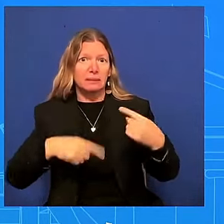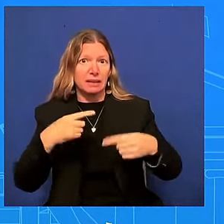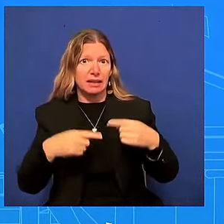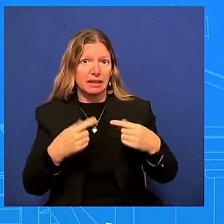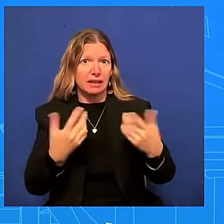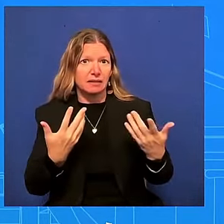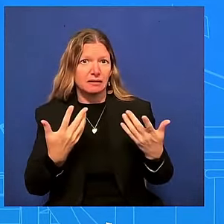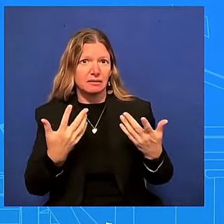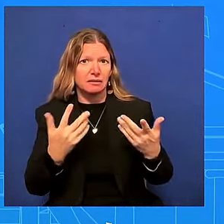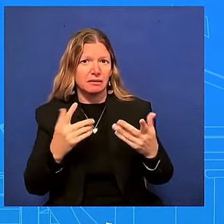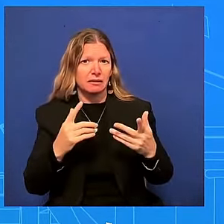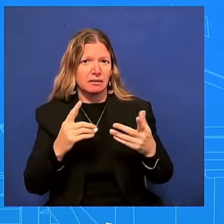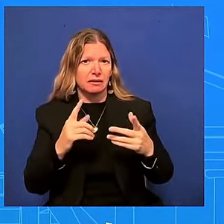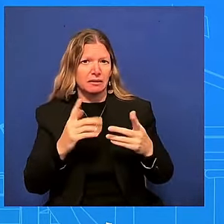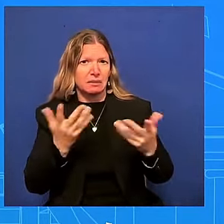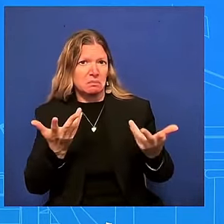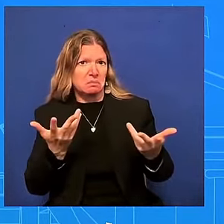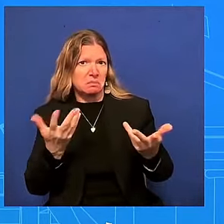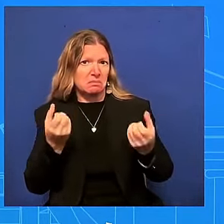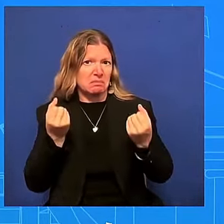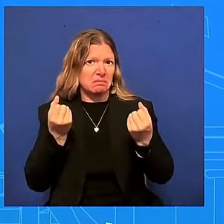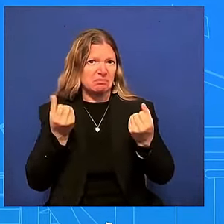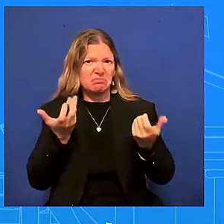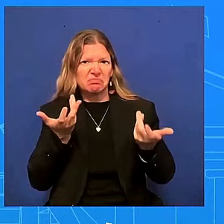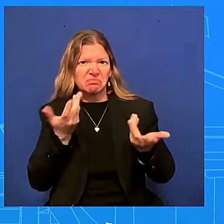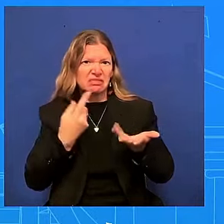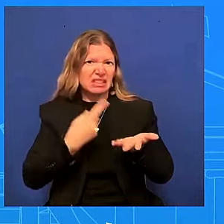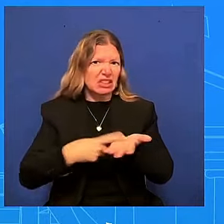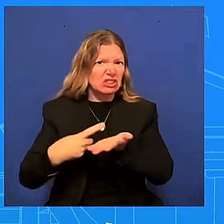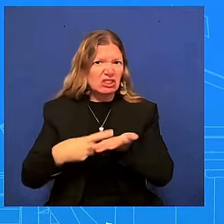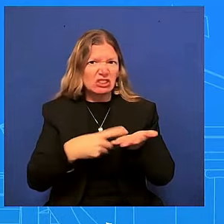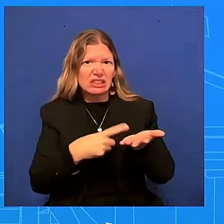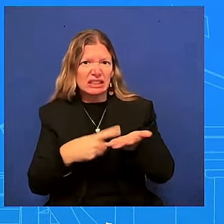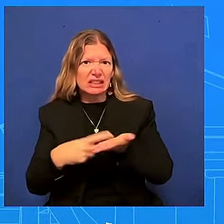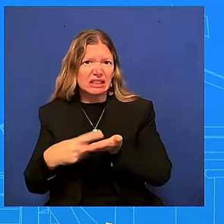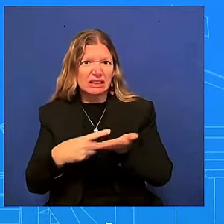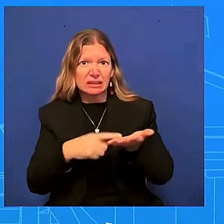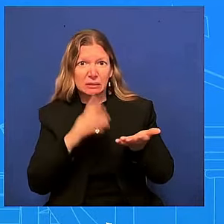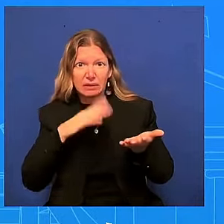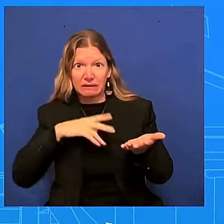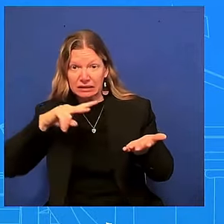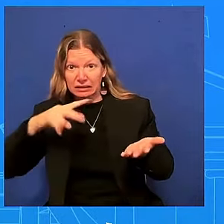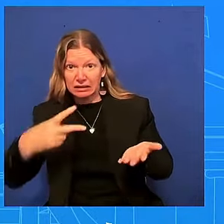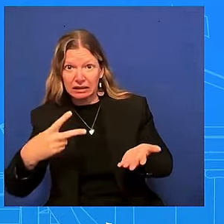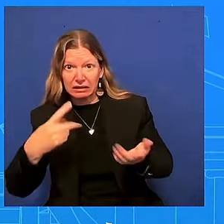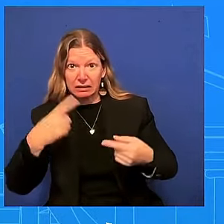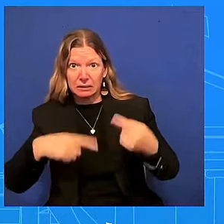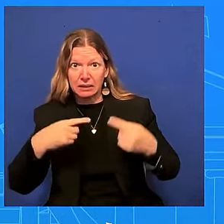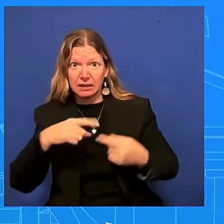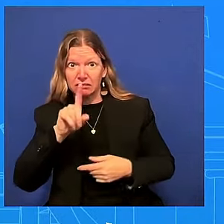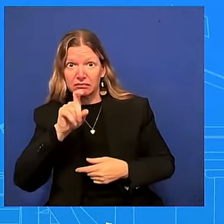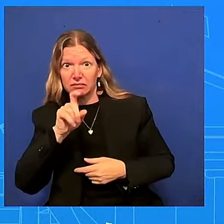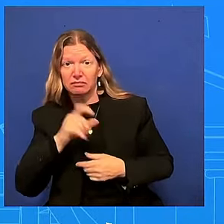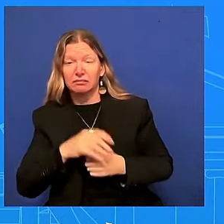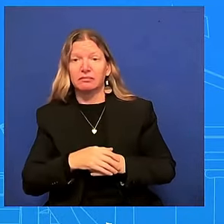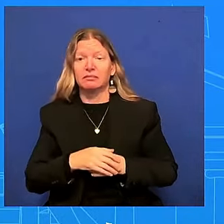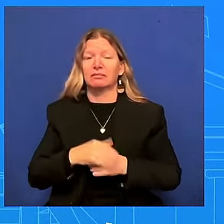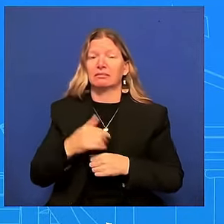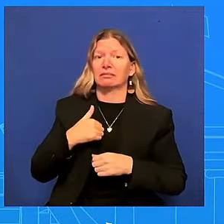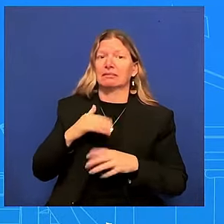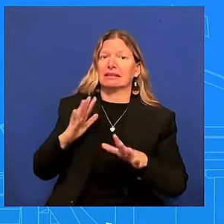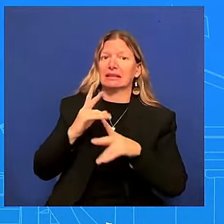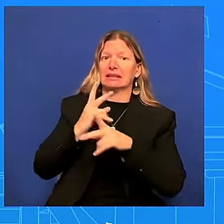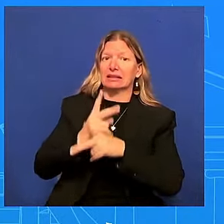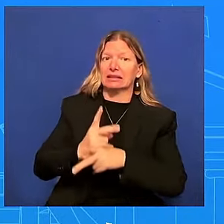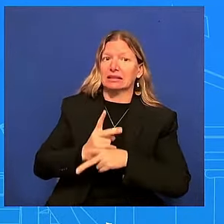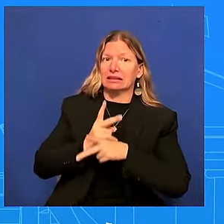a second debate so i'm going to be super careful that's something for the campaign to respond to but i do believe they did respond to this and i